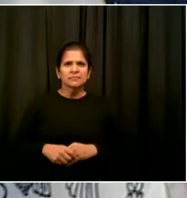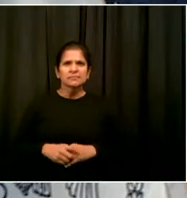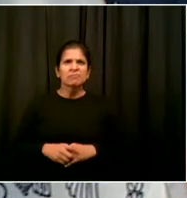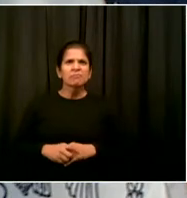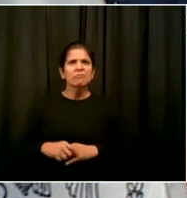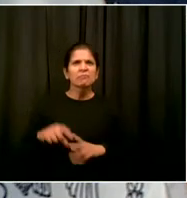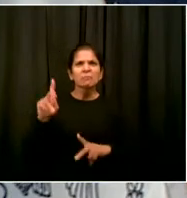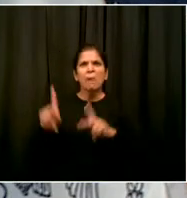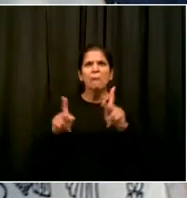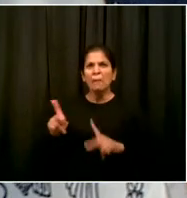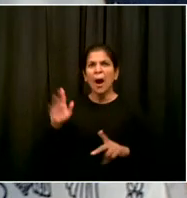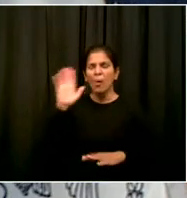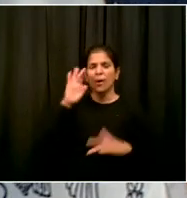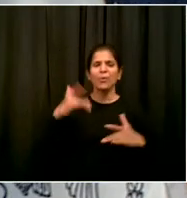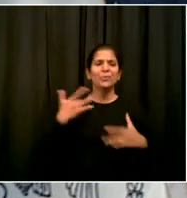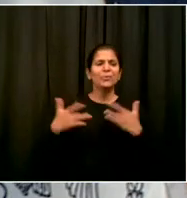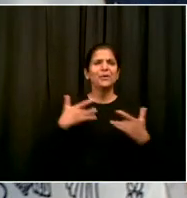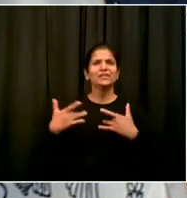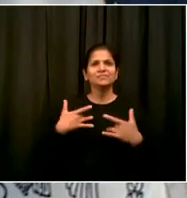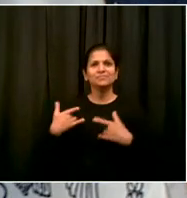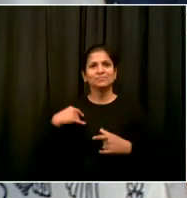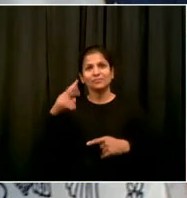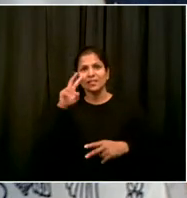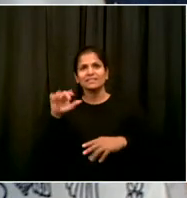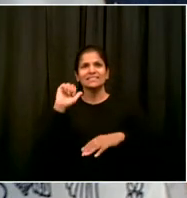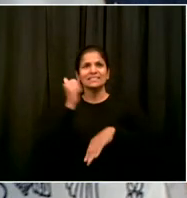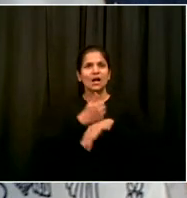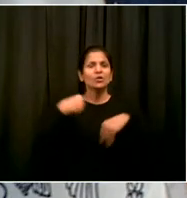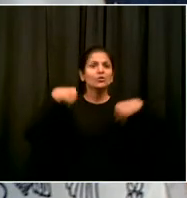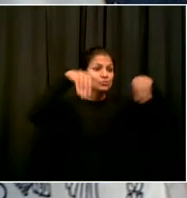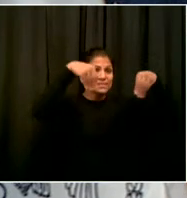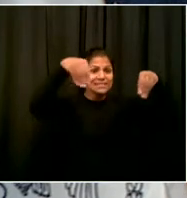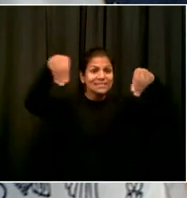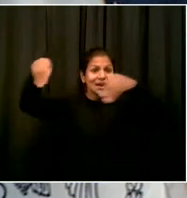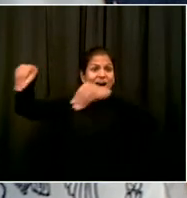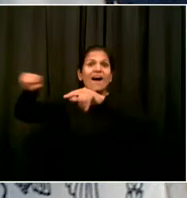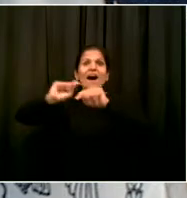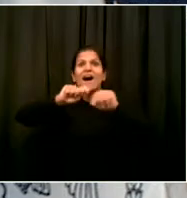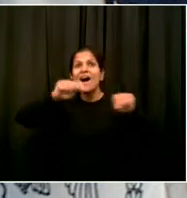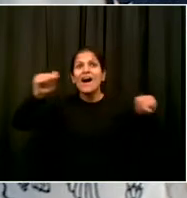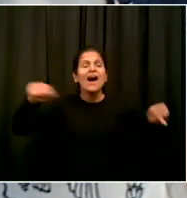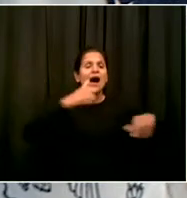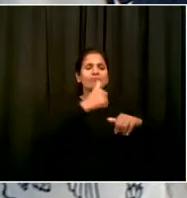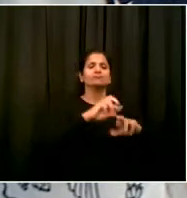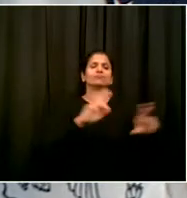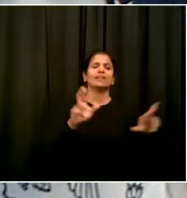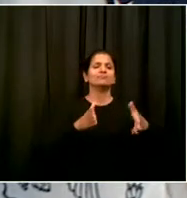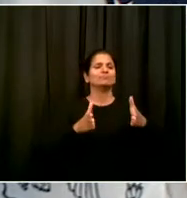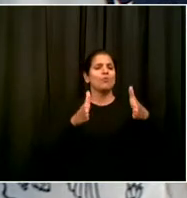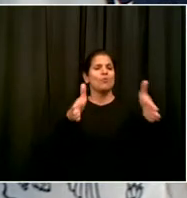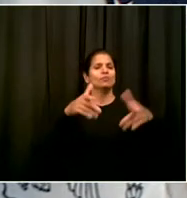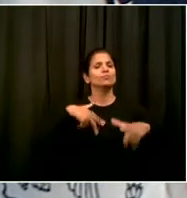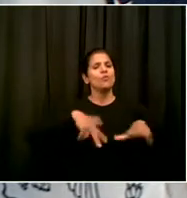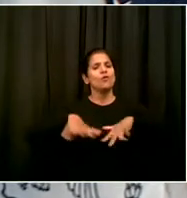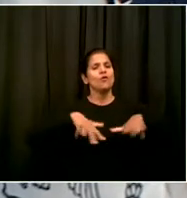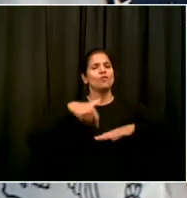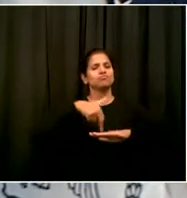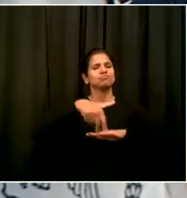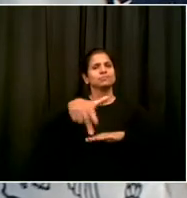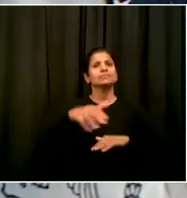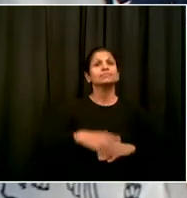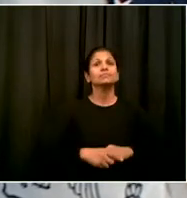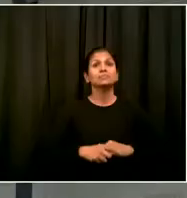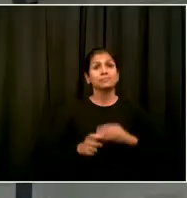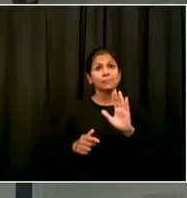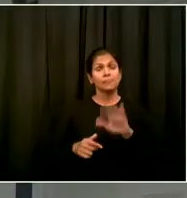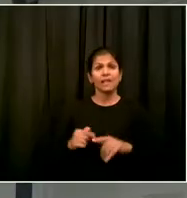I don't think it dredges up the kind of safety concerns you're pointing to. But, Commissioner, you want to start? Yeah, certainly.